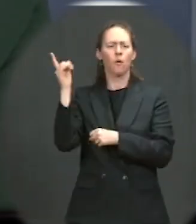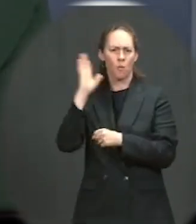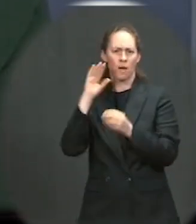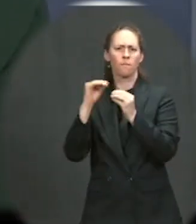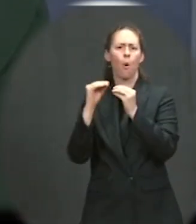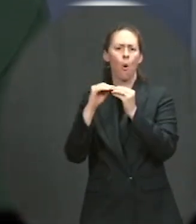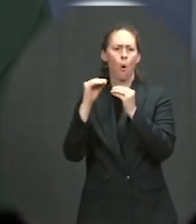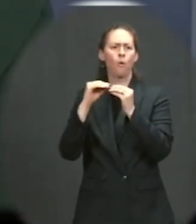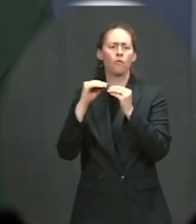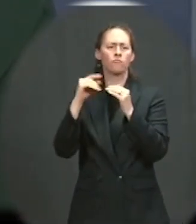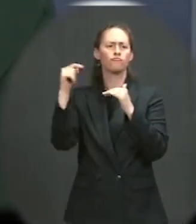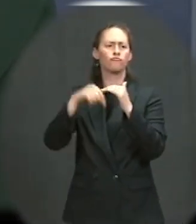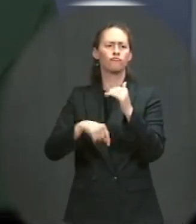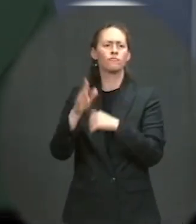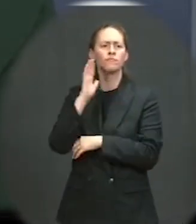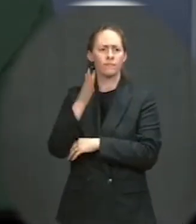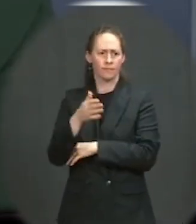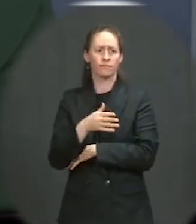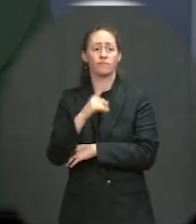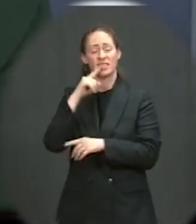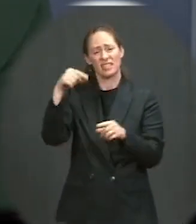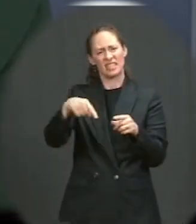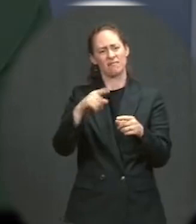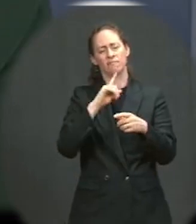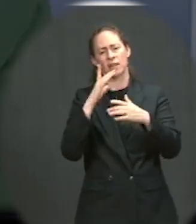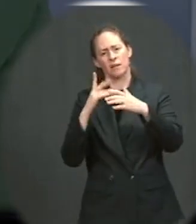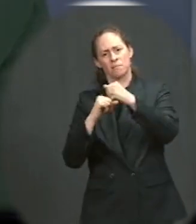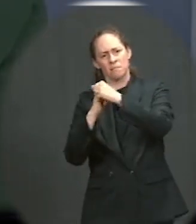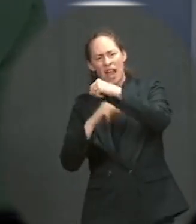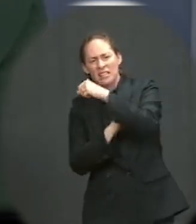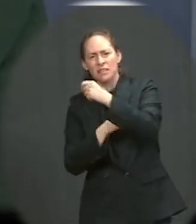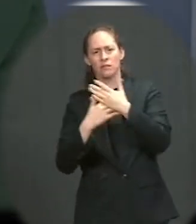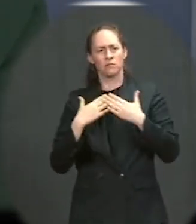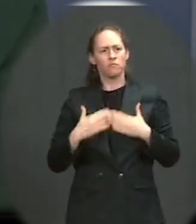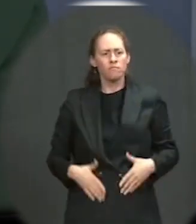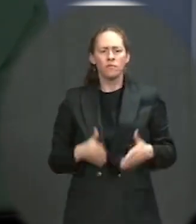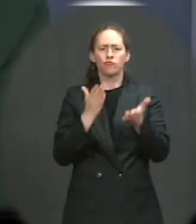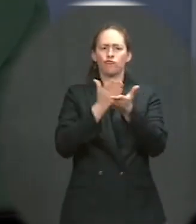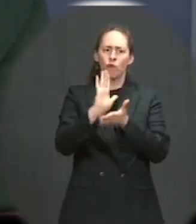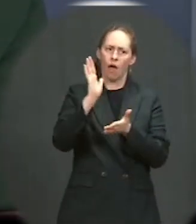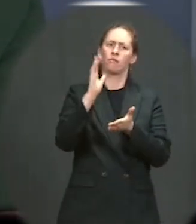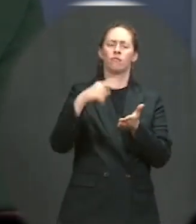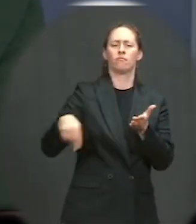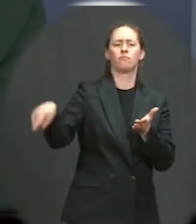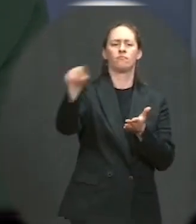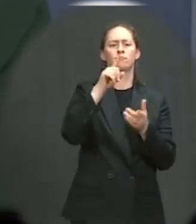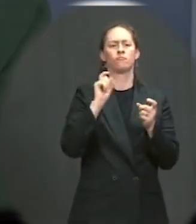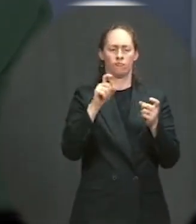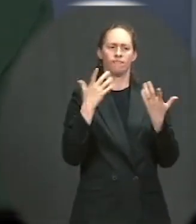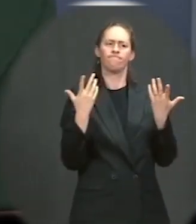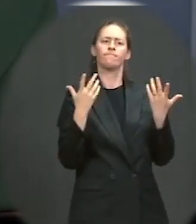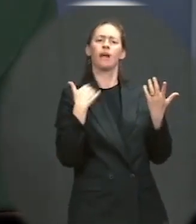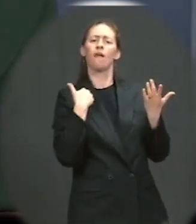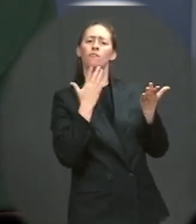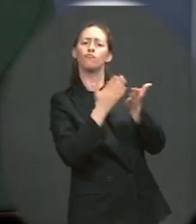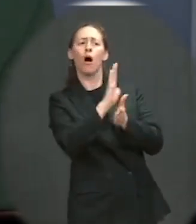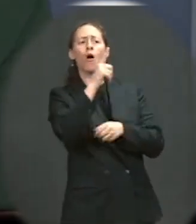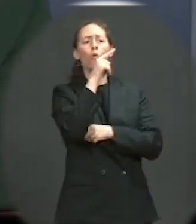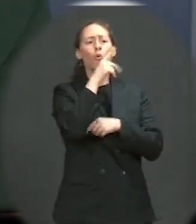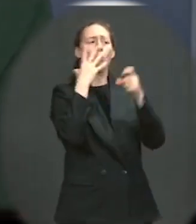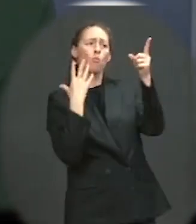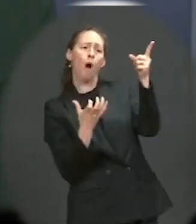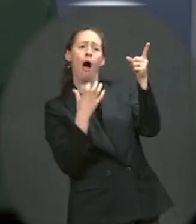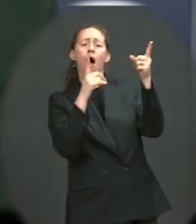it's a fundamental right, and that people across the country should be able to exercise that, to decide who they want to be their mayor, who they want to be their